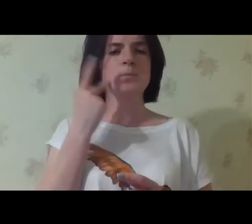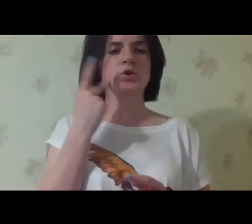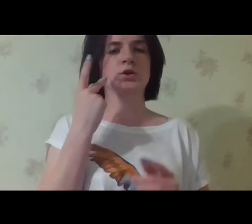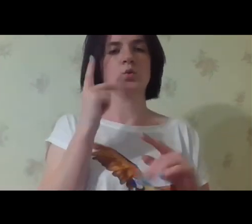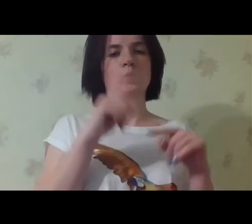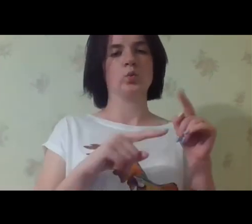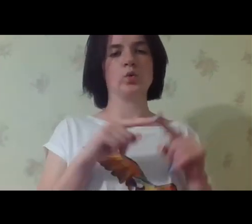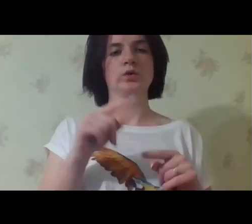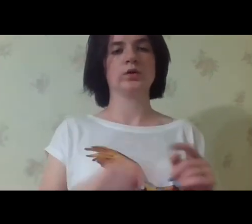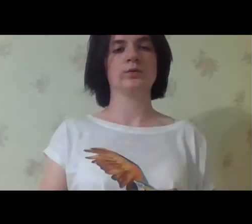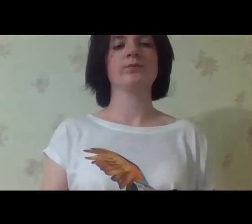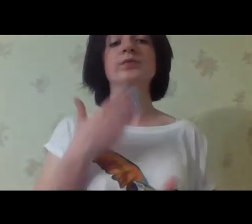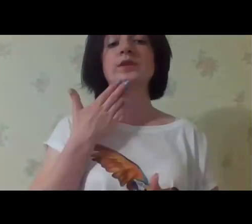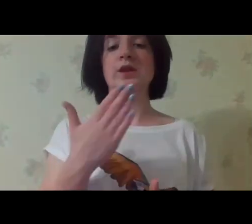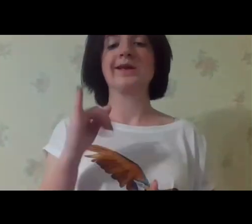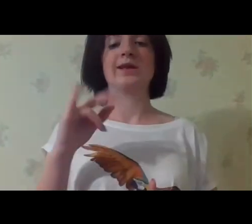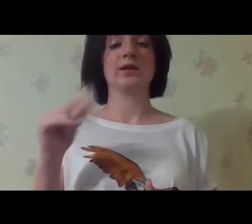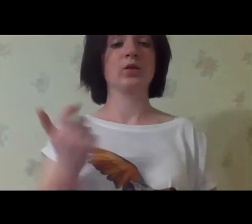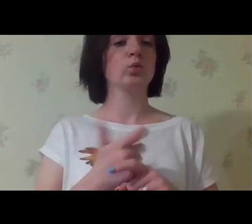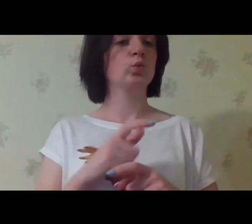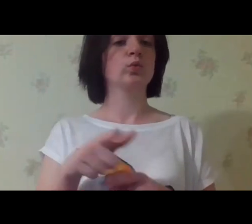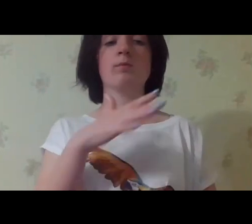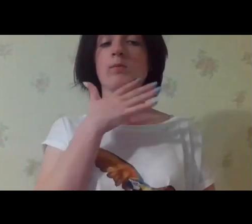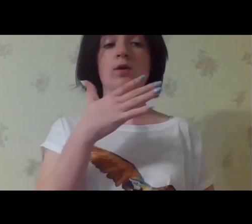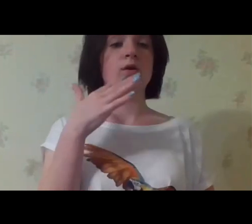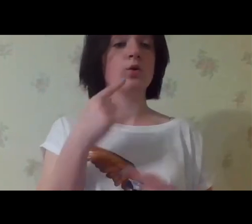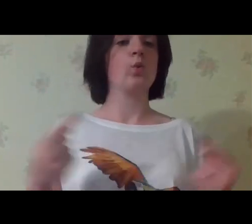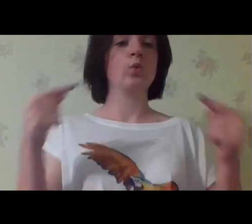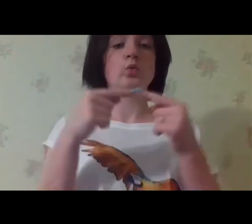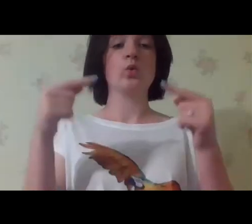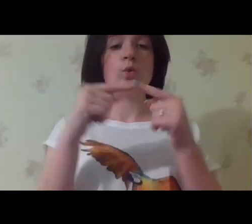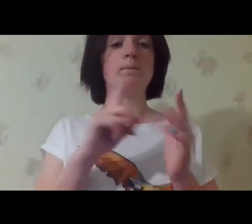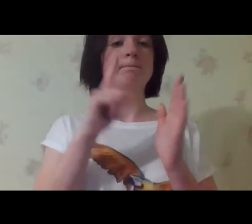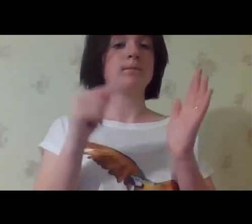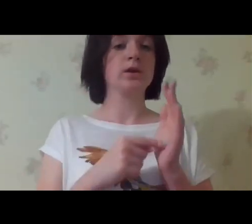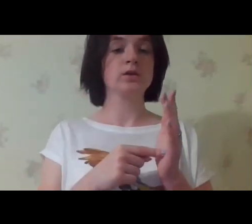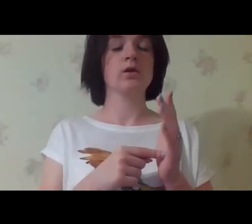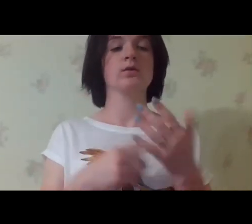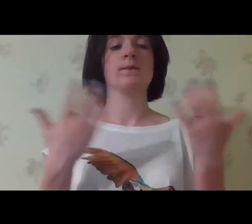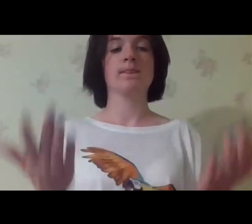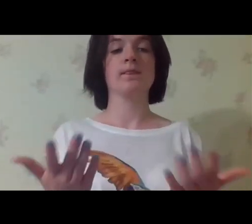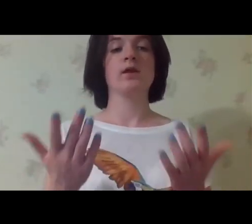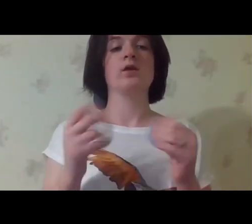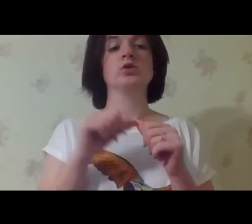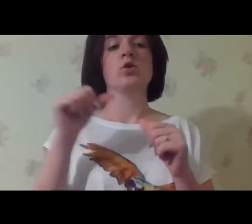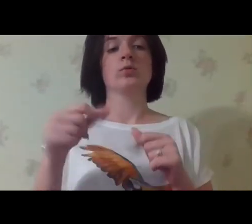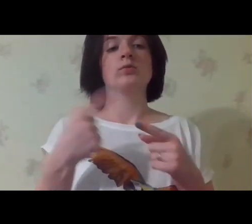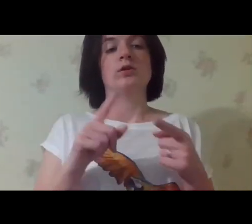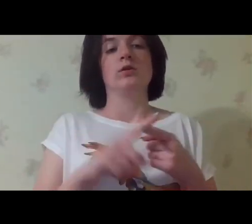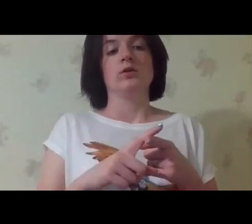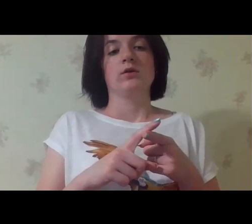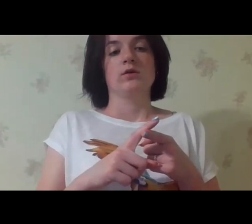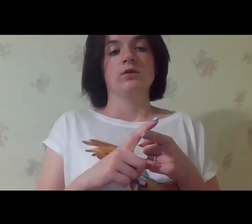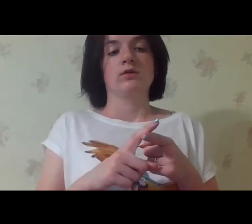services should be interested to find the family for the child as soon as possible. Thank you. Ina, you raised so many